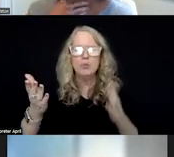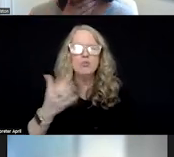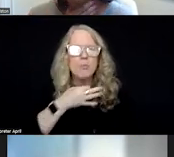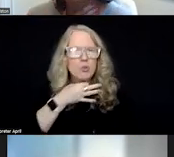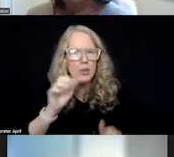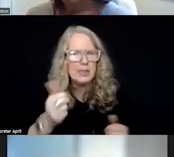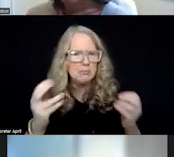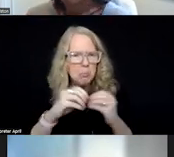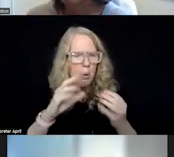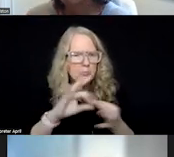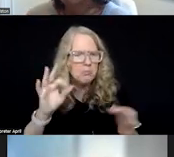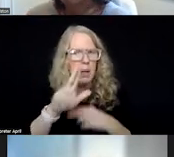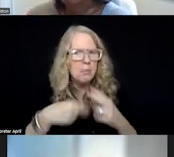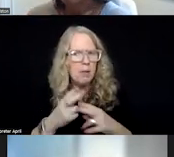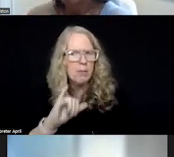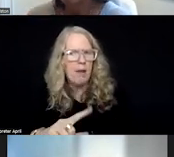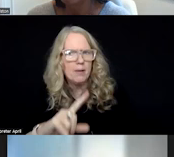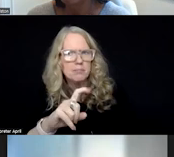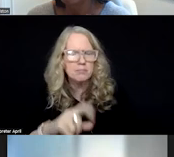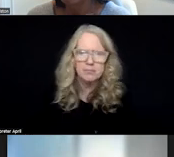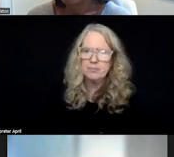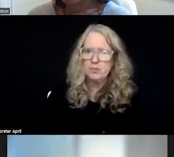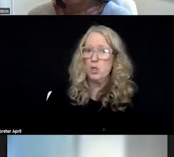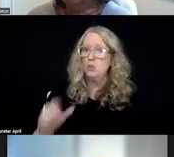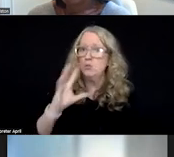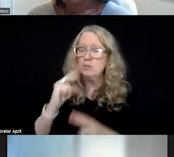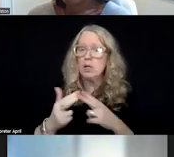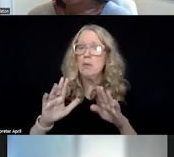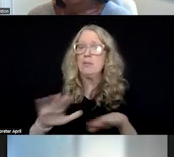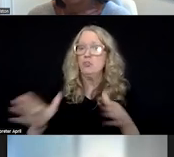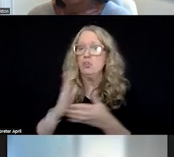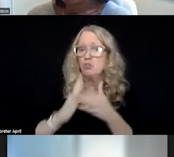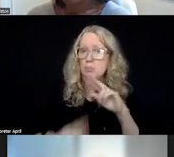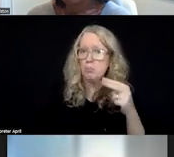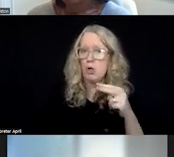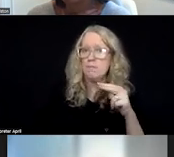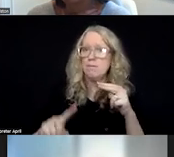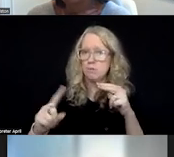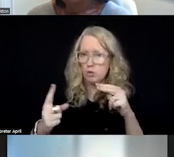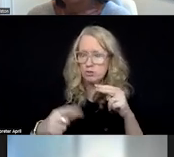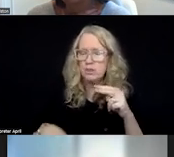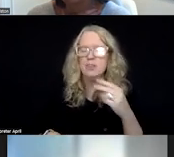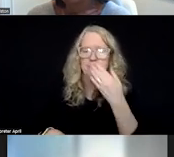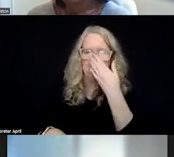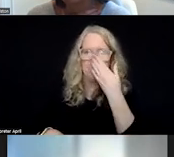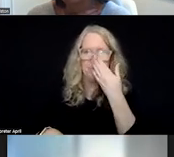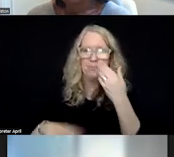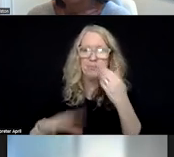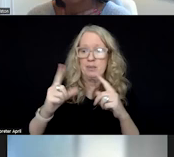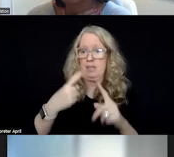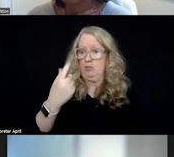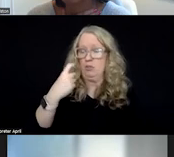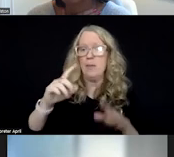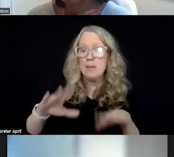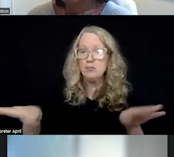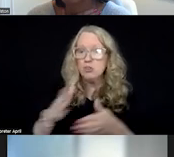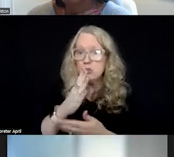can say anything about that. Let talk about the children's side of that first. On the children's side,